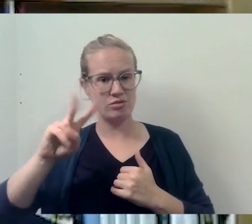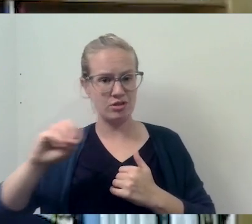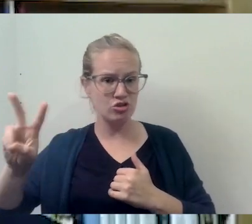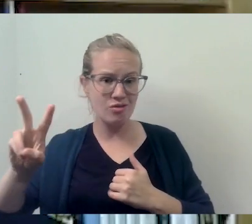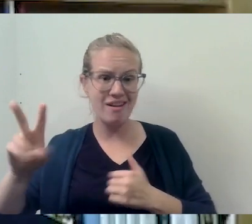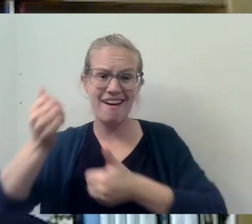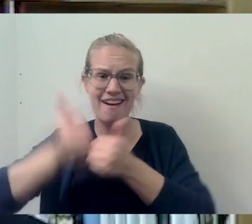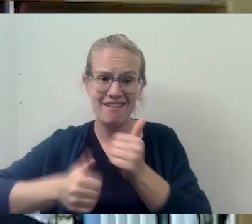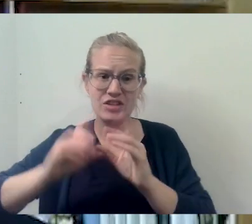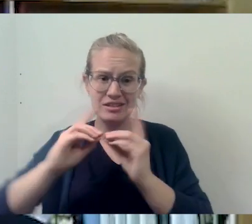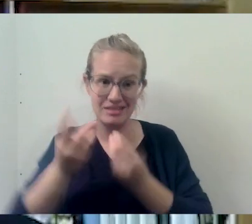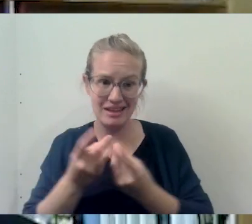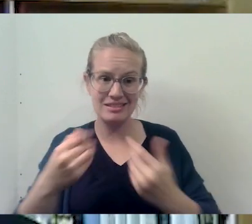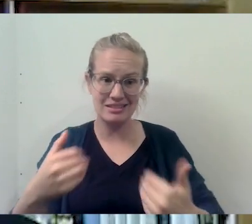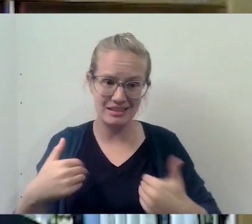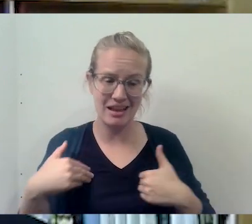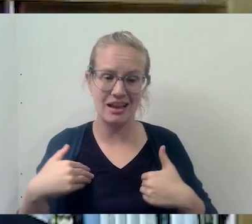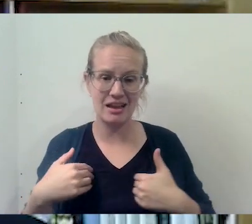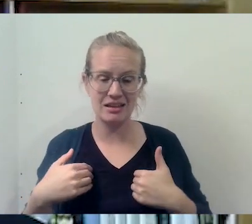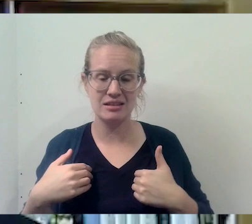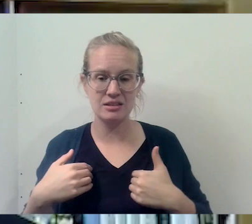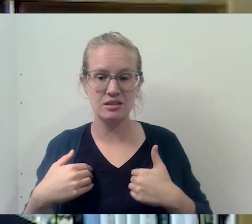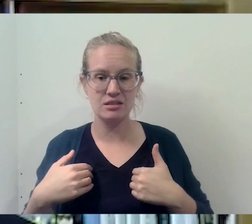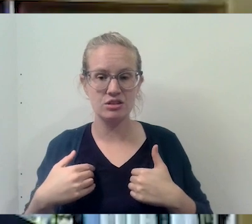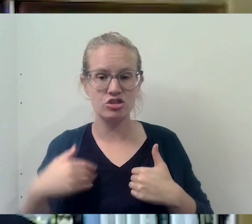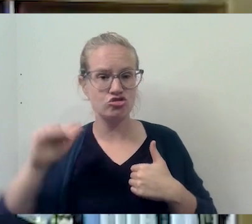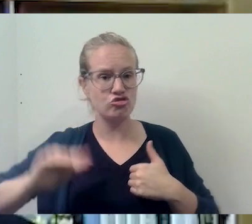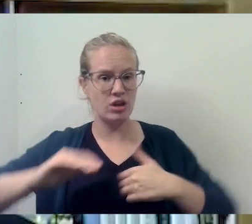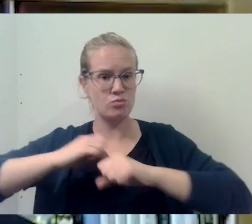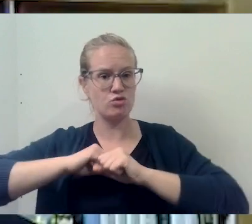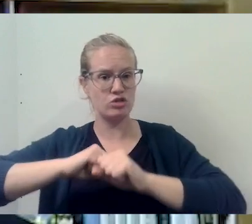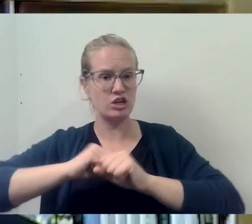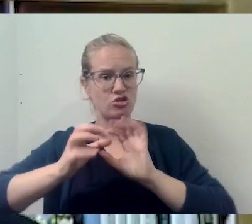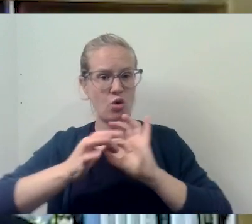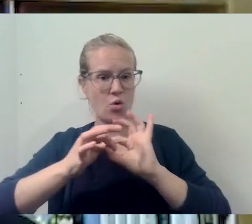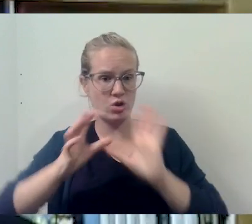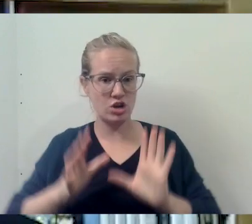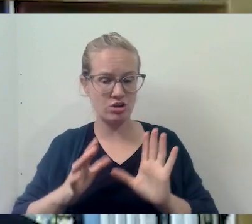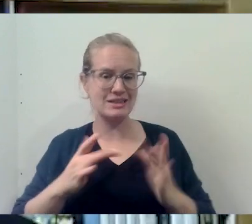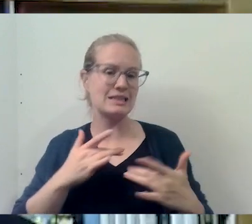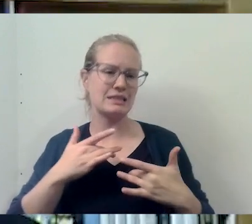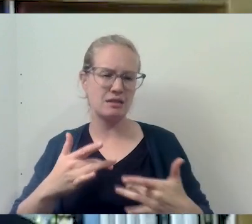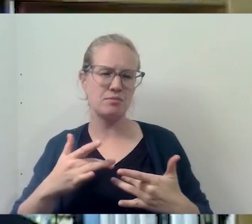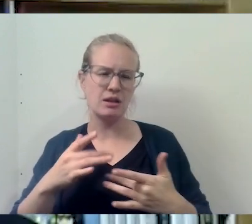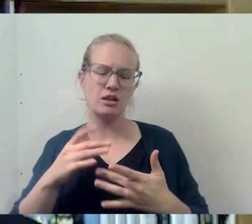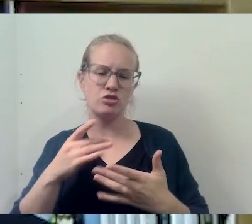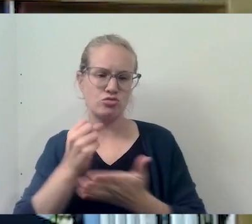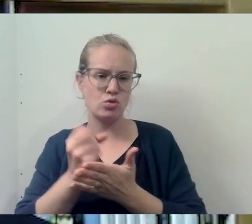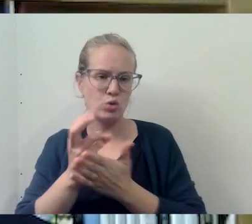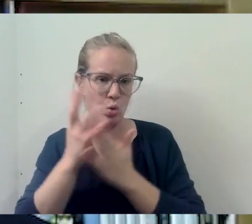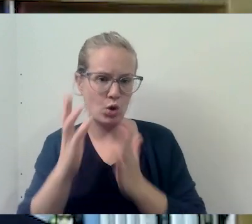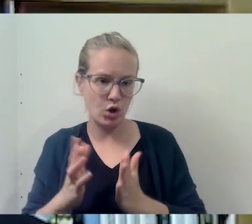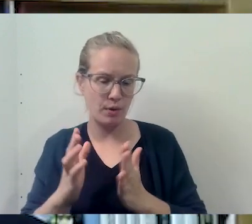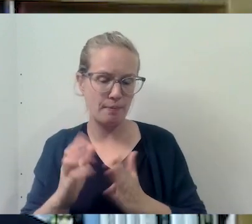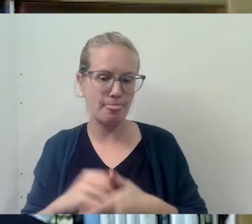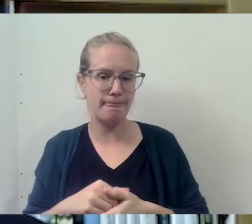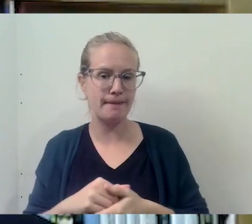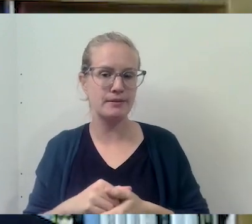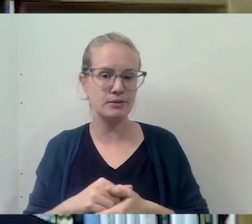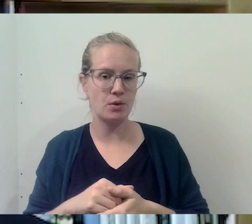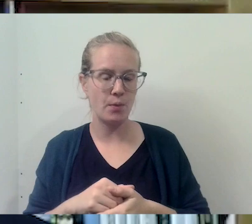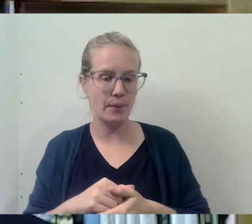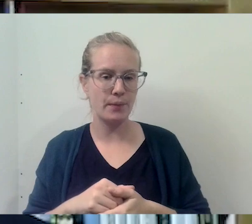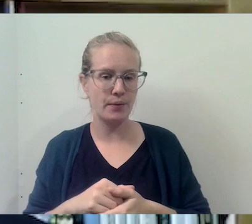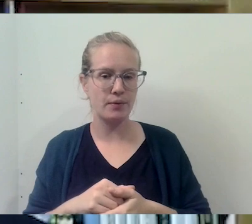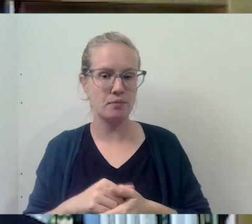pretty much every diocese has a, um, some, a child protection coordinator who tends to be a social worker. And so, um,